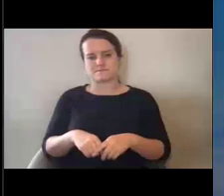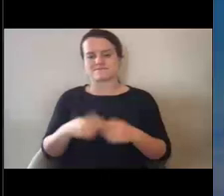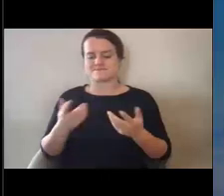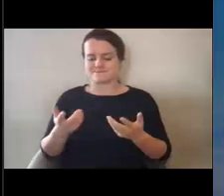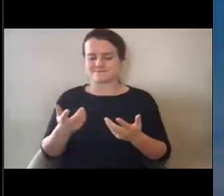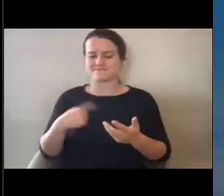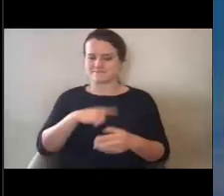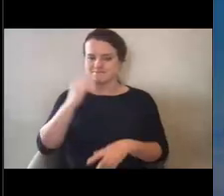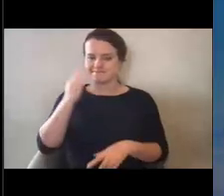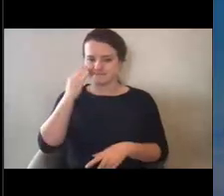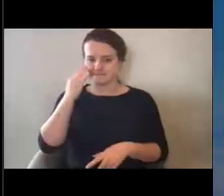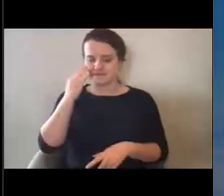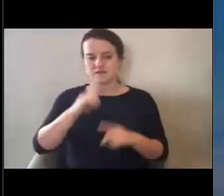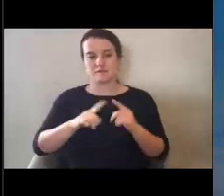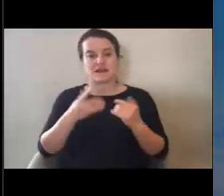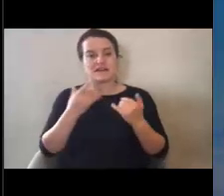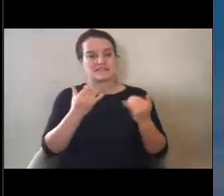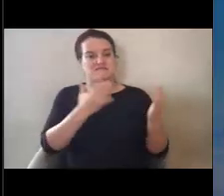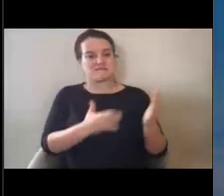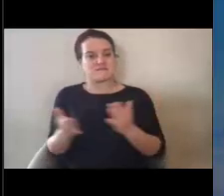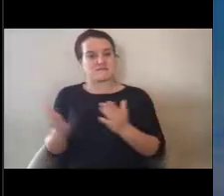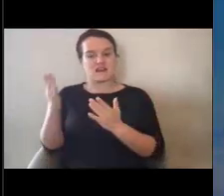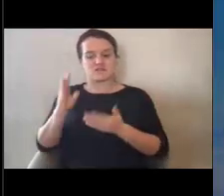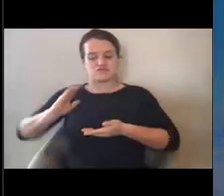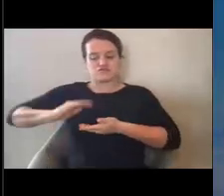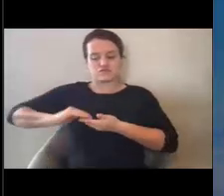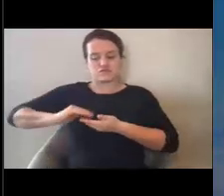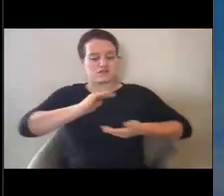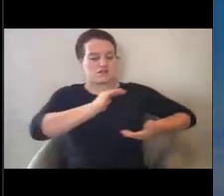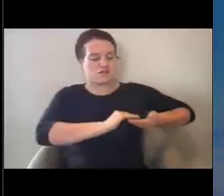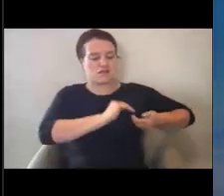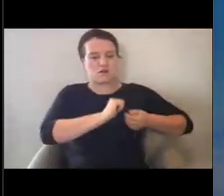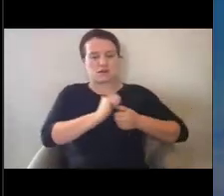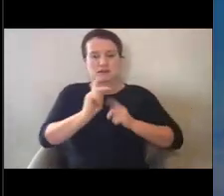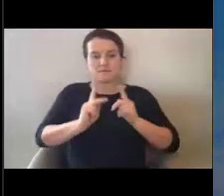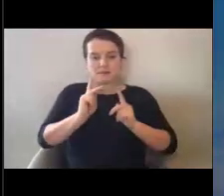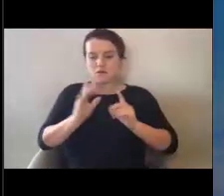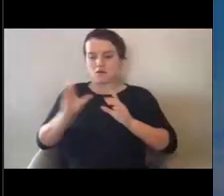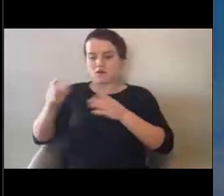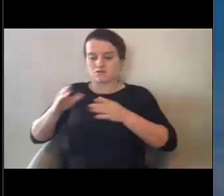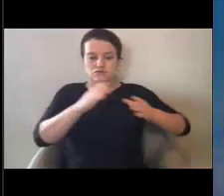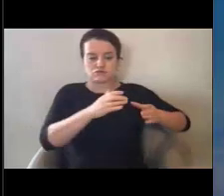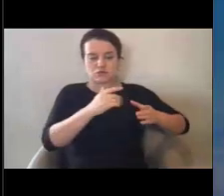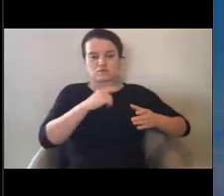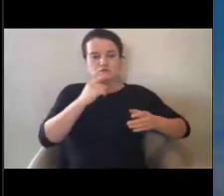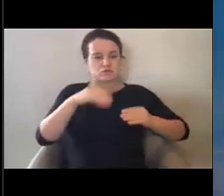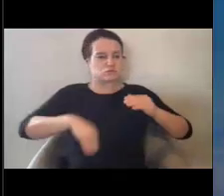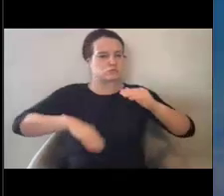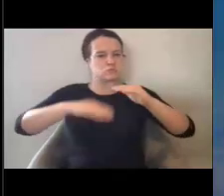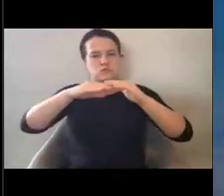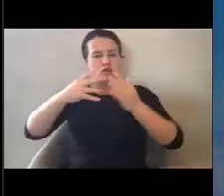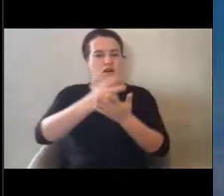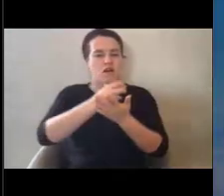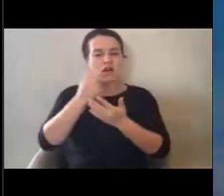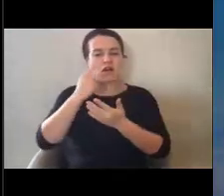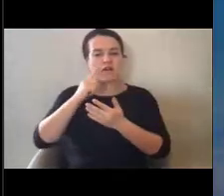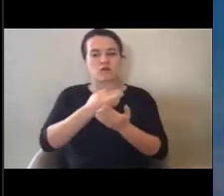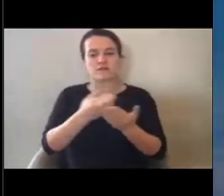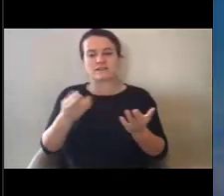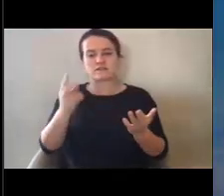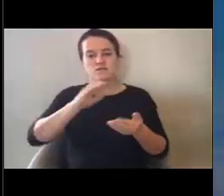work hand in hand with our partners to ensure the maximum delivery of resources to our partners,